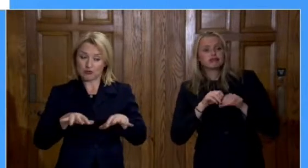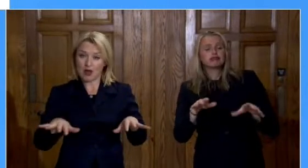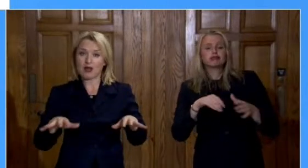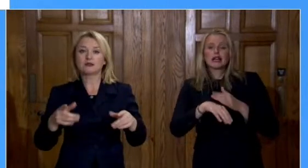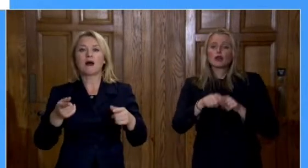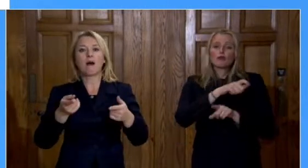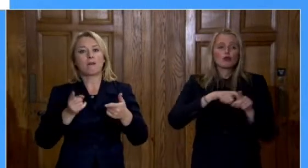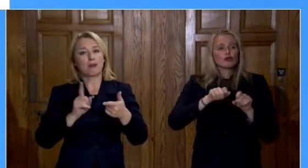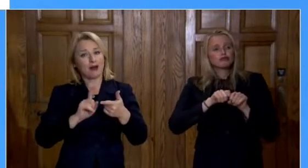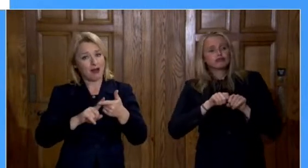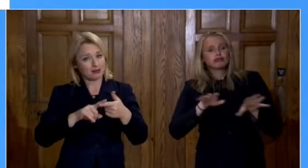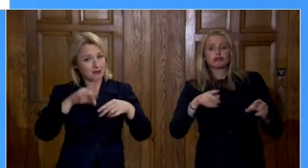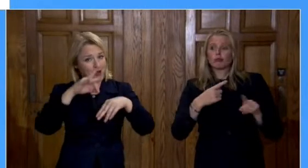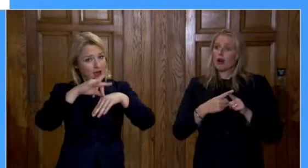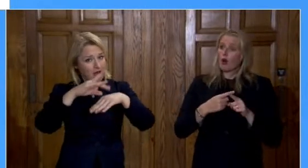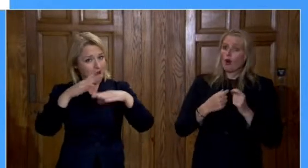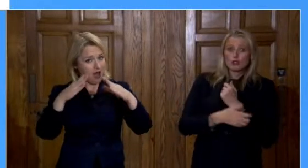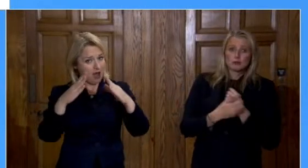hospital admissions.